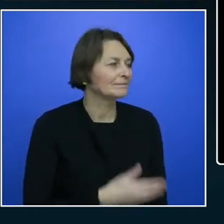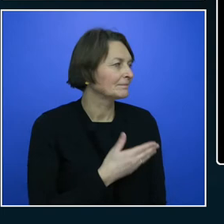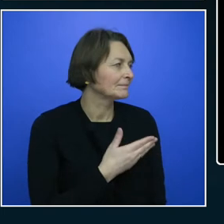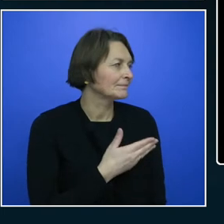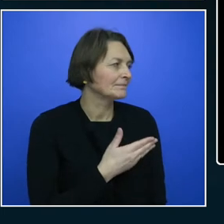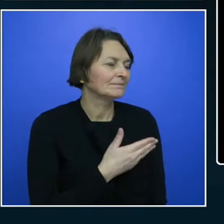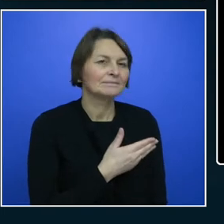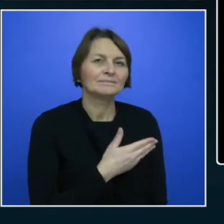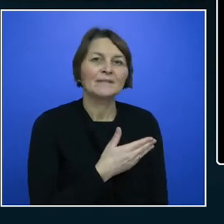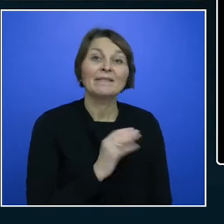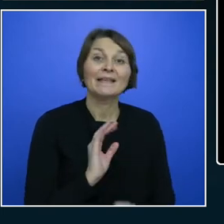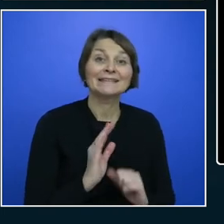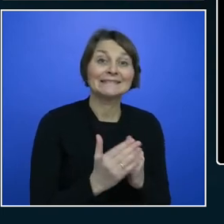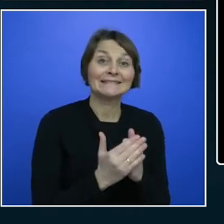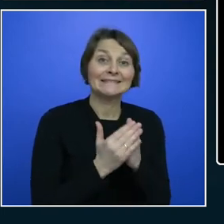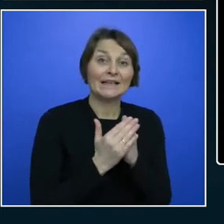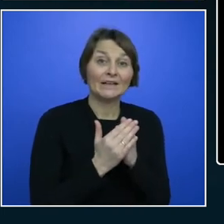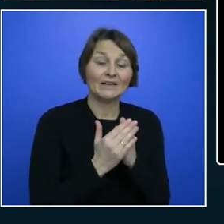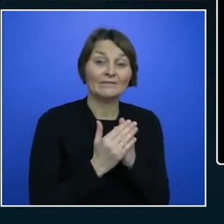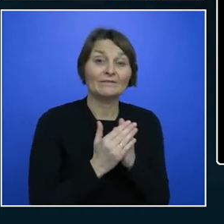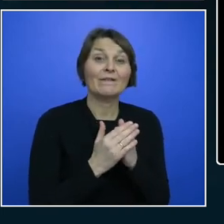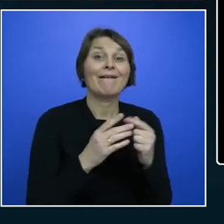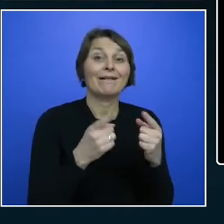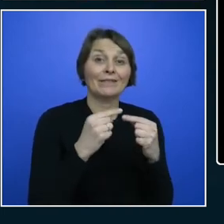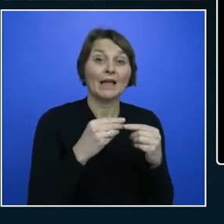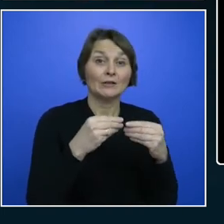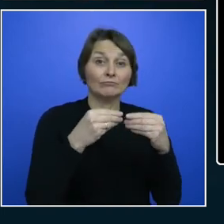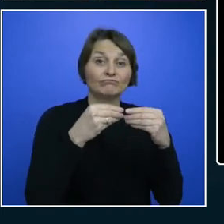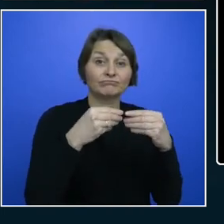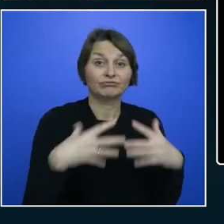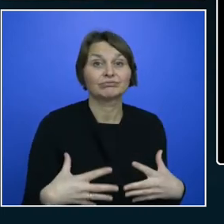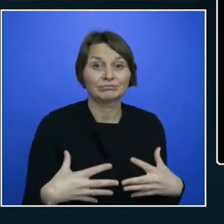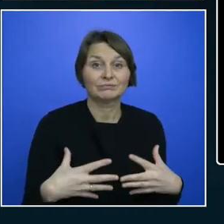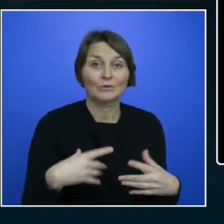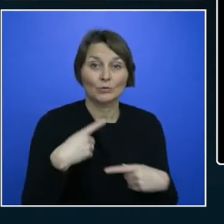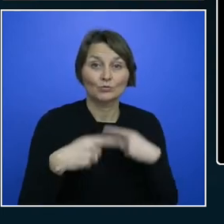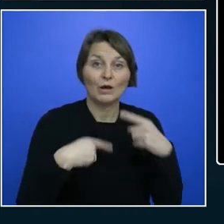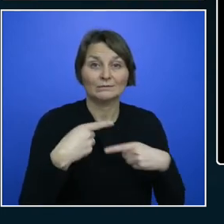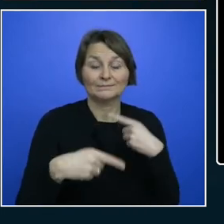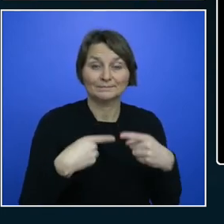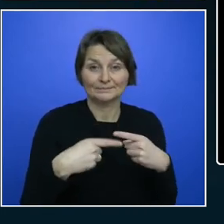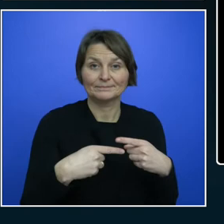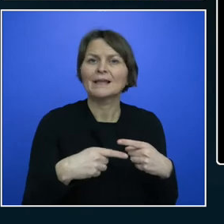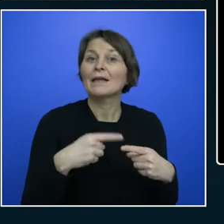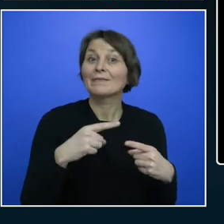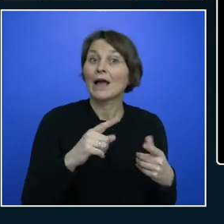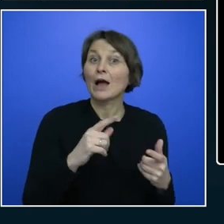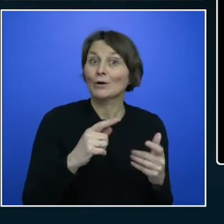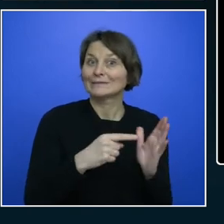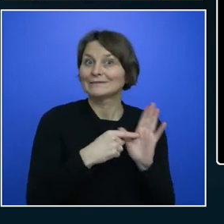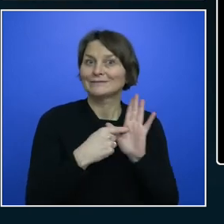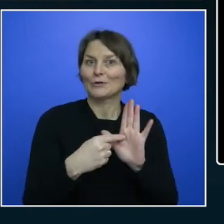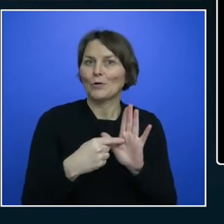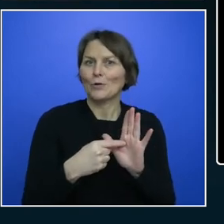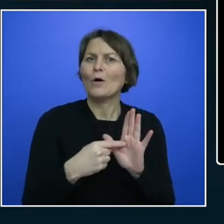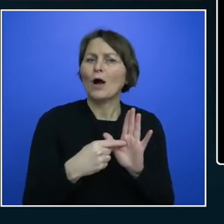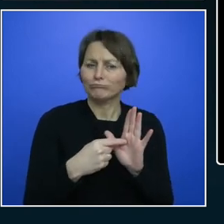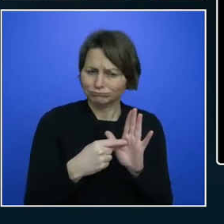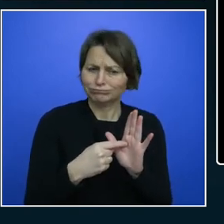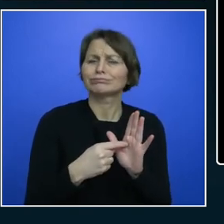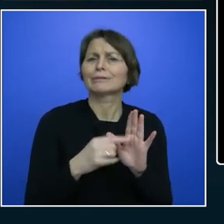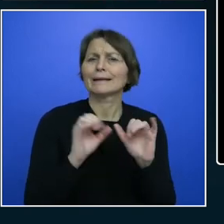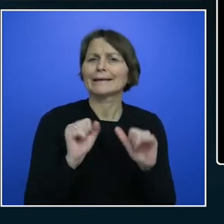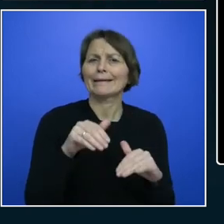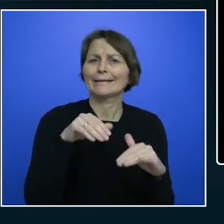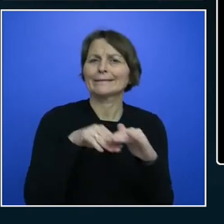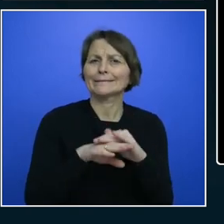run and click the save and run. And I have accessible DevOps pipeline. It's going to test my pages or can test a number of other pages.